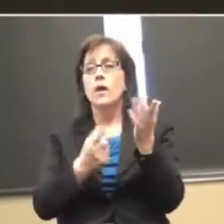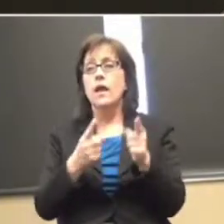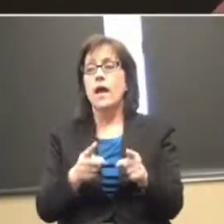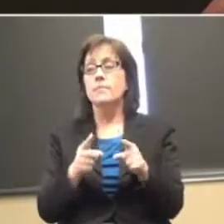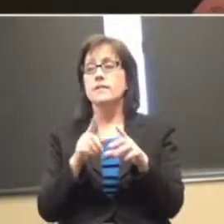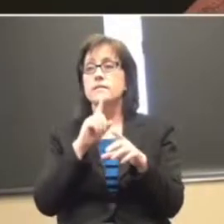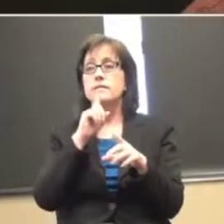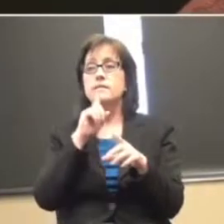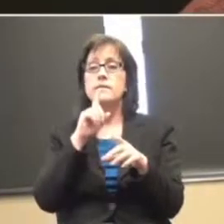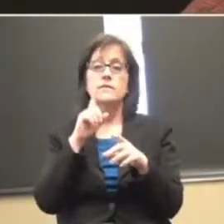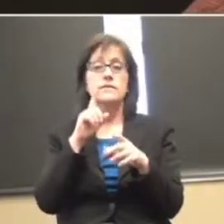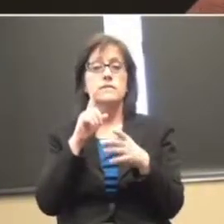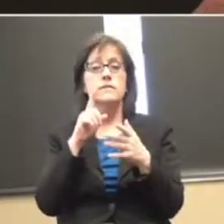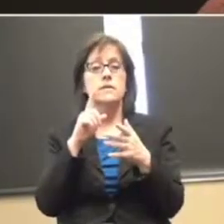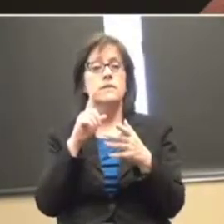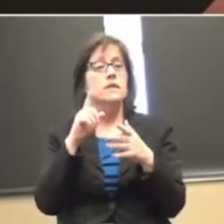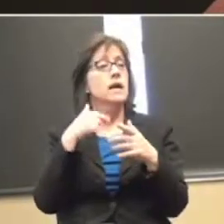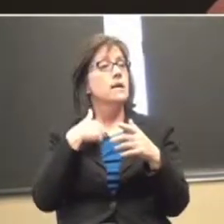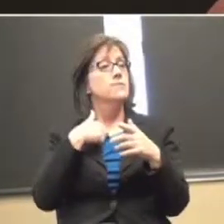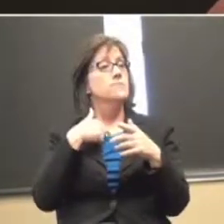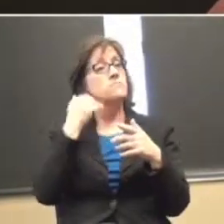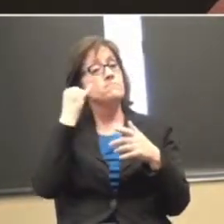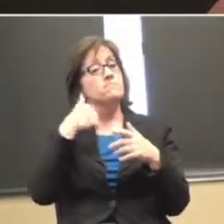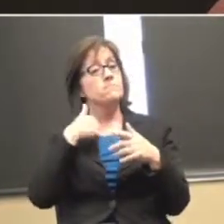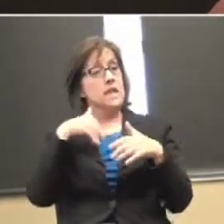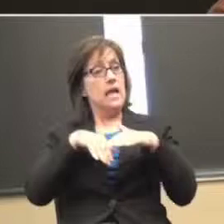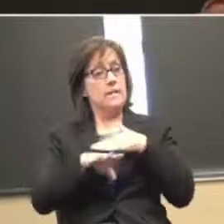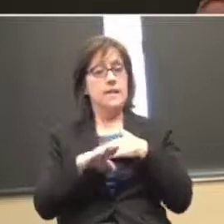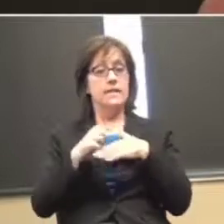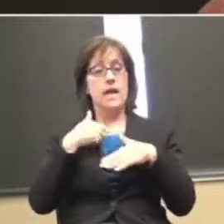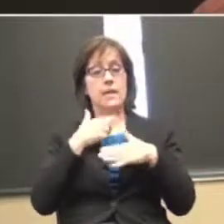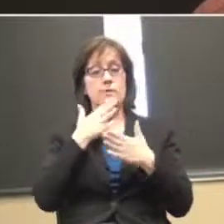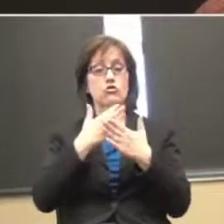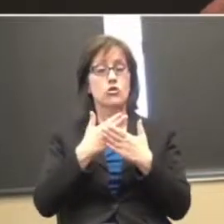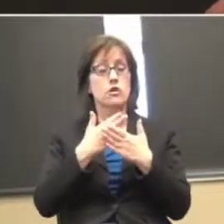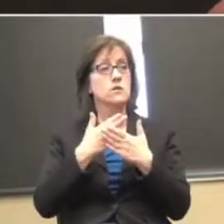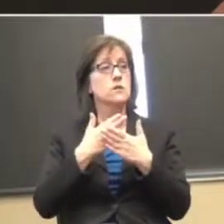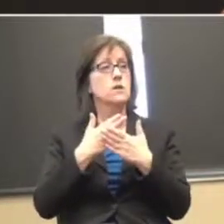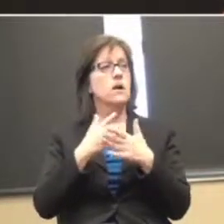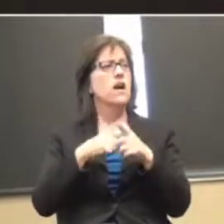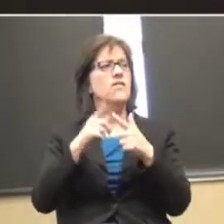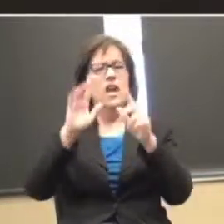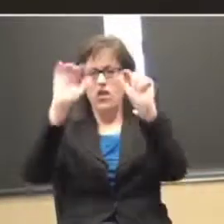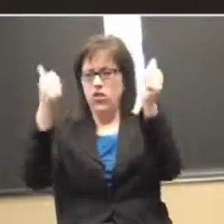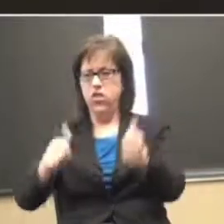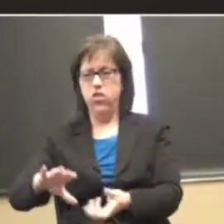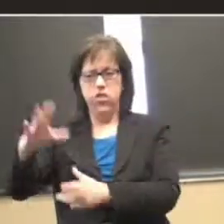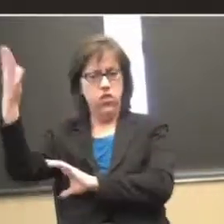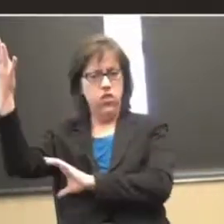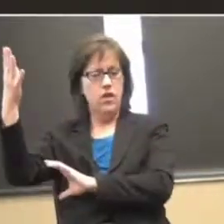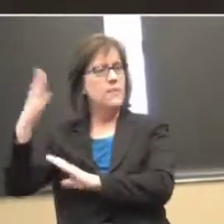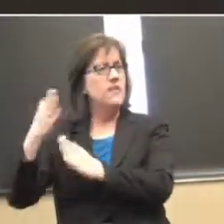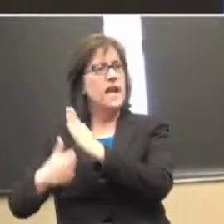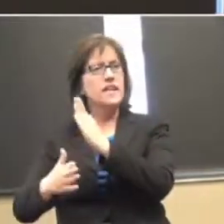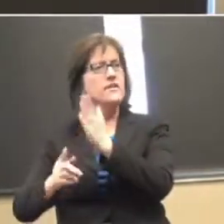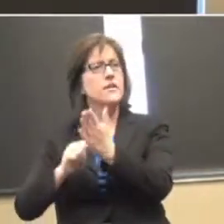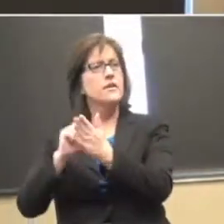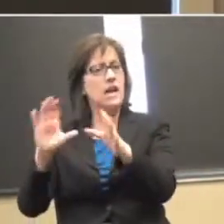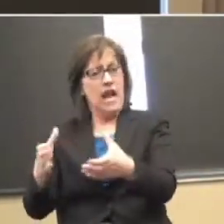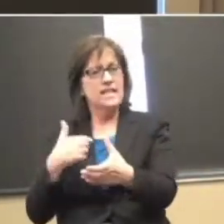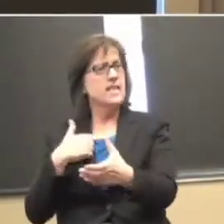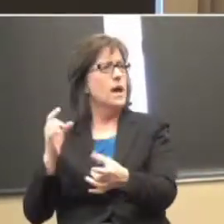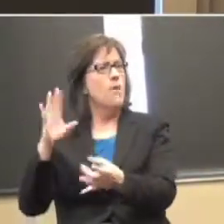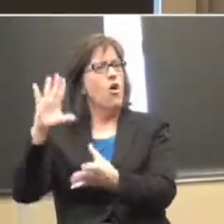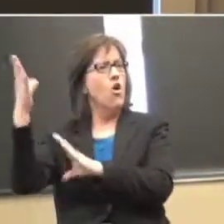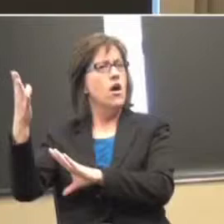be the fact that if I come in and I'm really good and I go to hell in a handbasket and by the end of the period I'm nasty, I get a lower